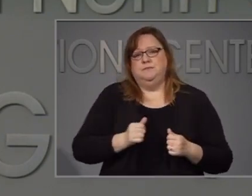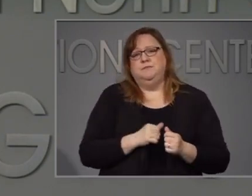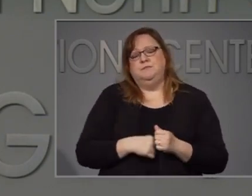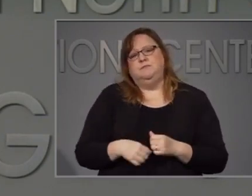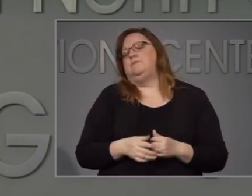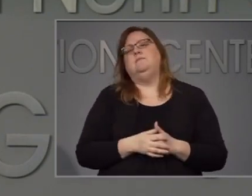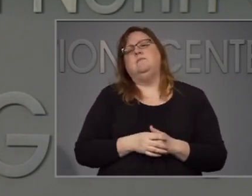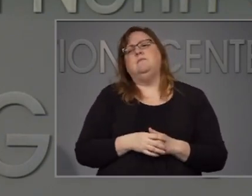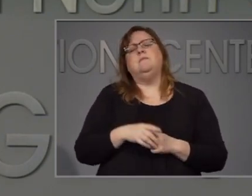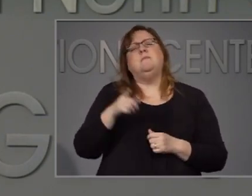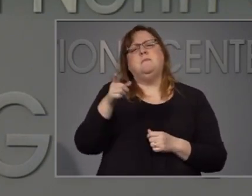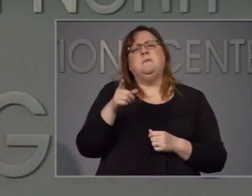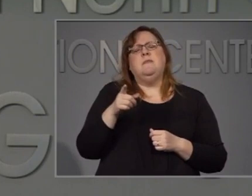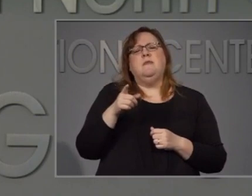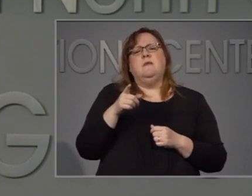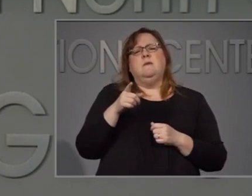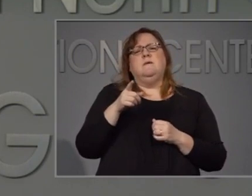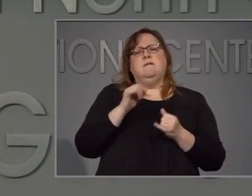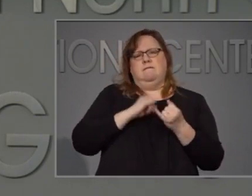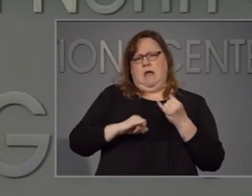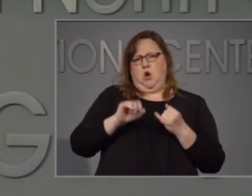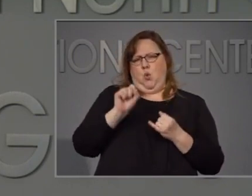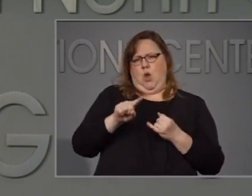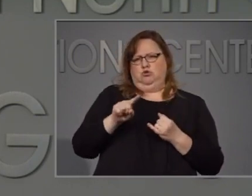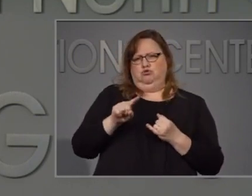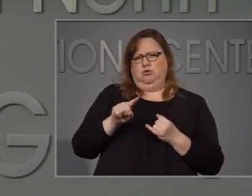That was our final question. Back to you, Governor.